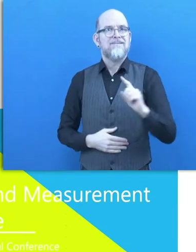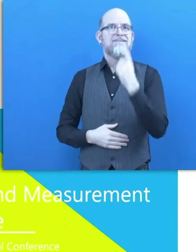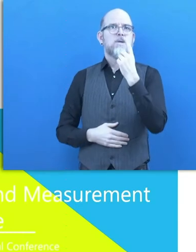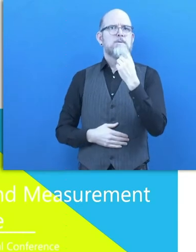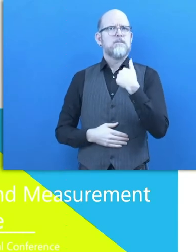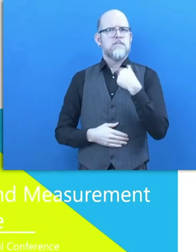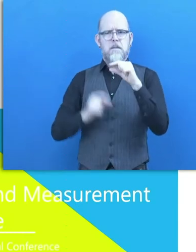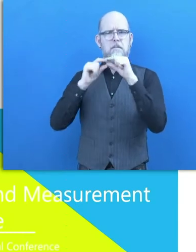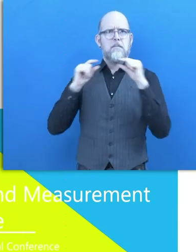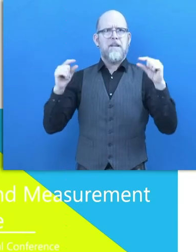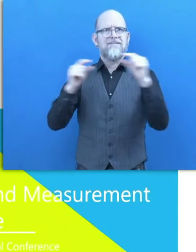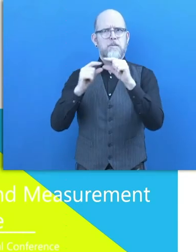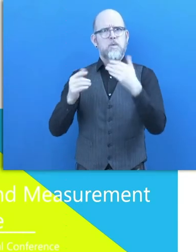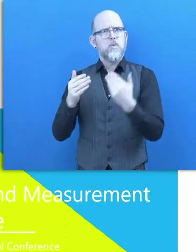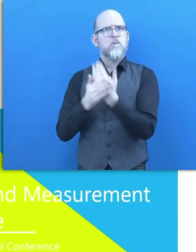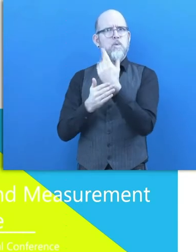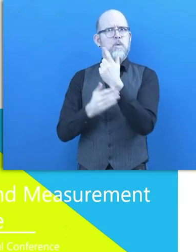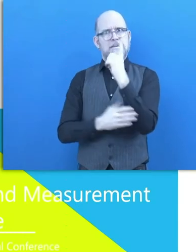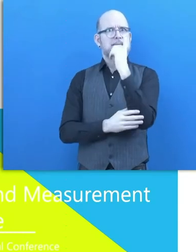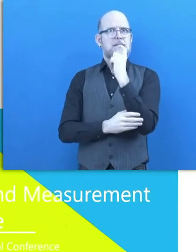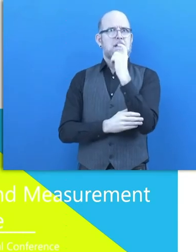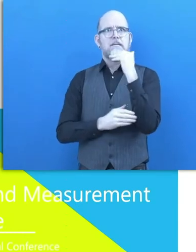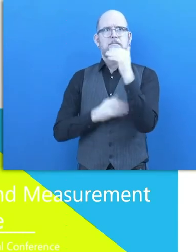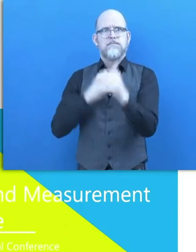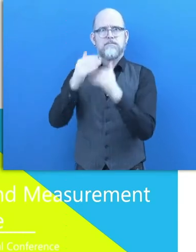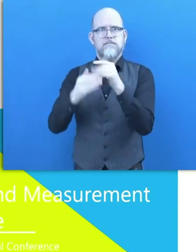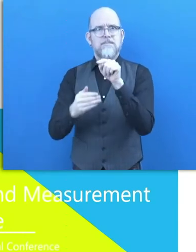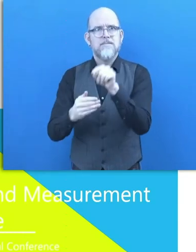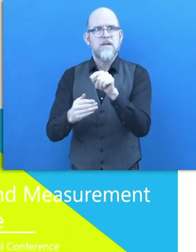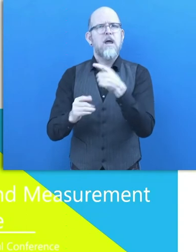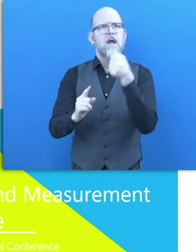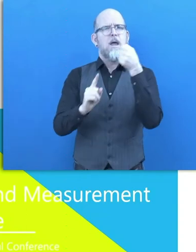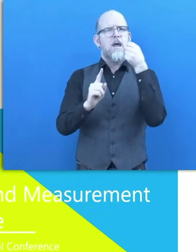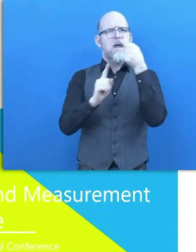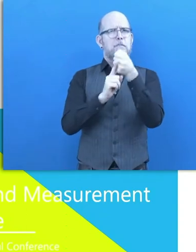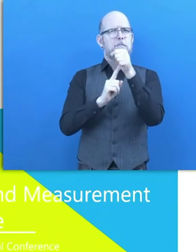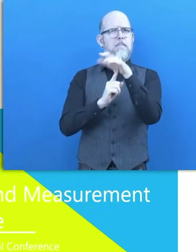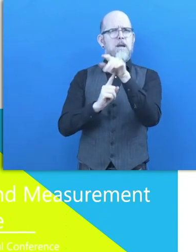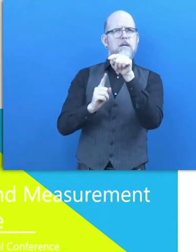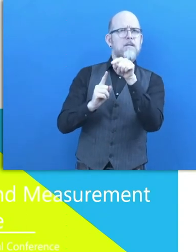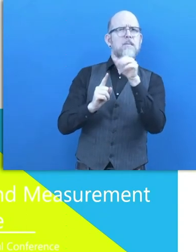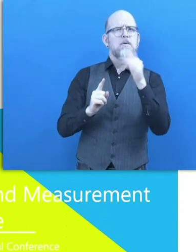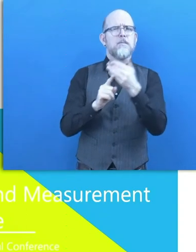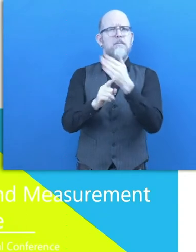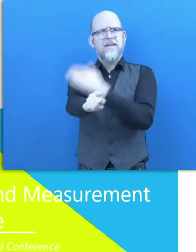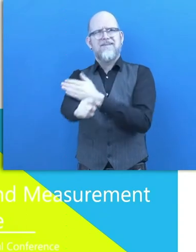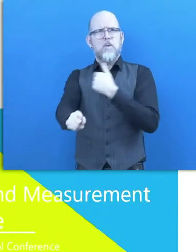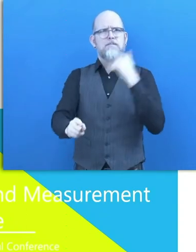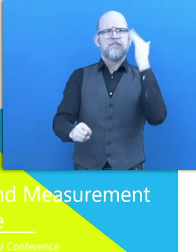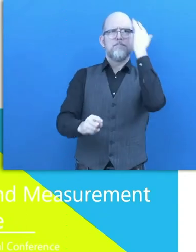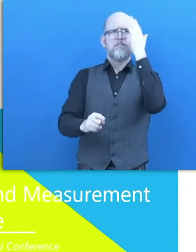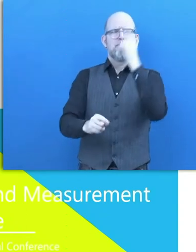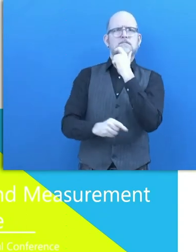we for the first time really engaged into an impact-oriented way of setting up all we offer.